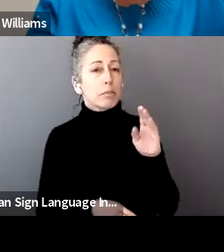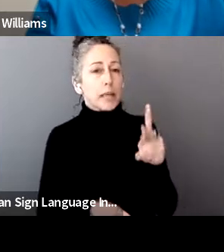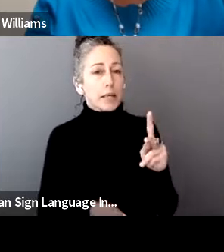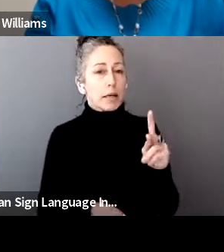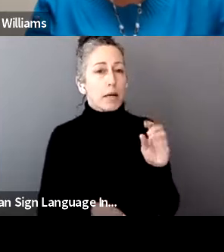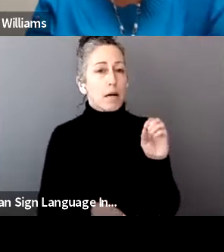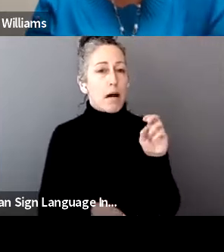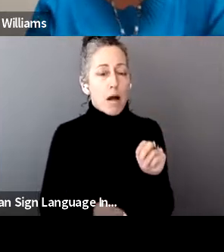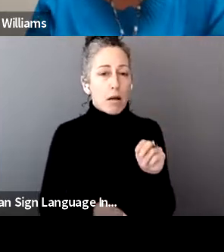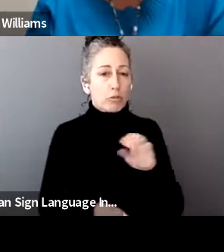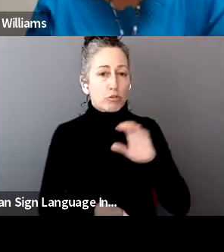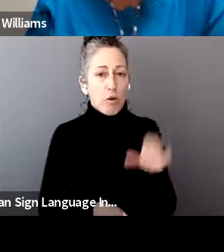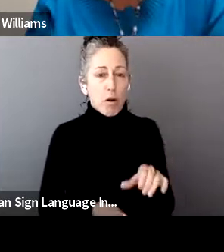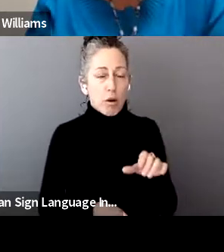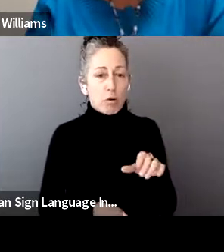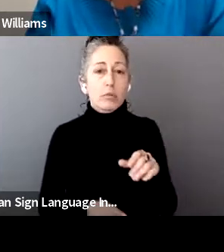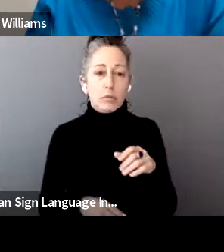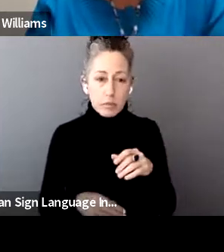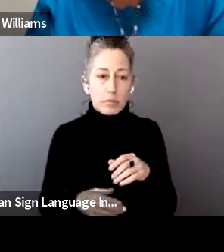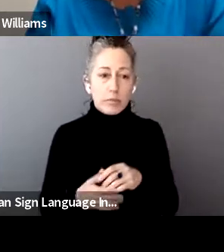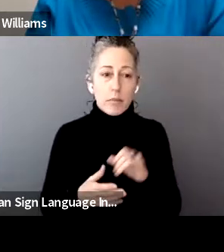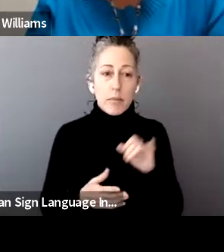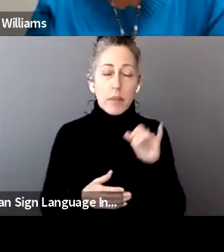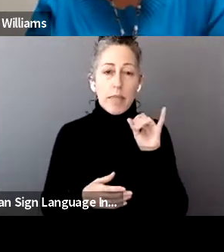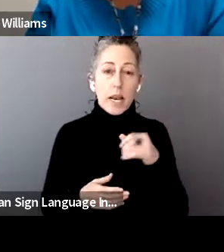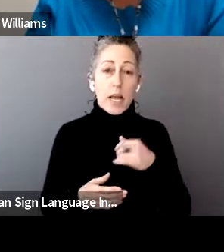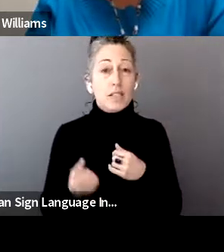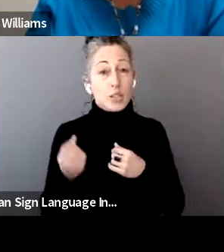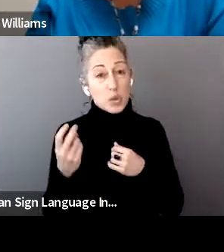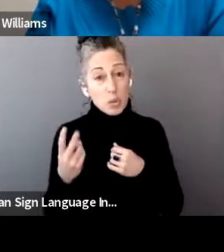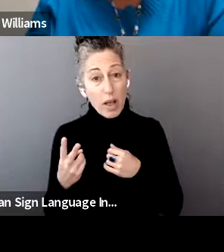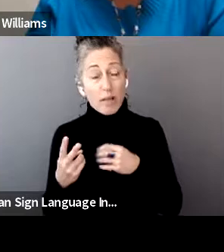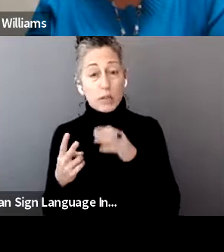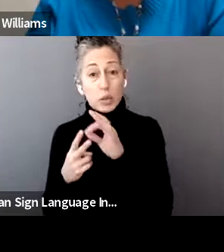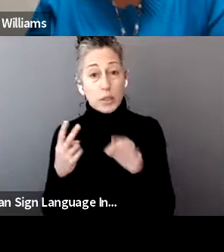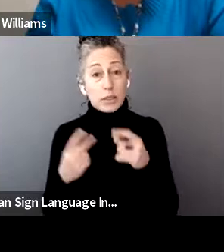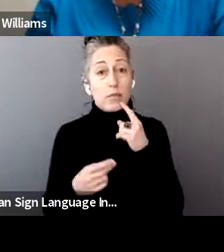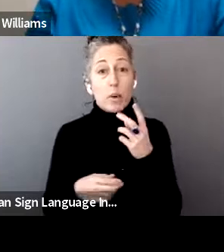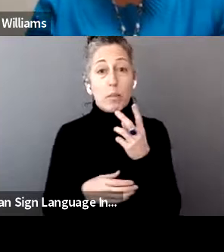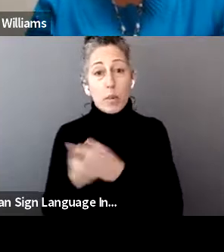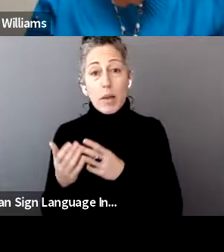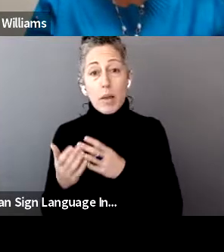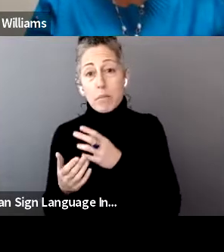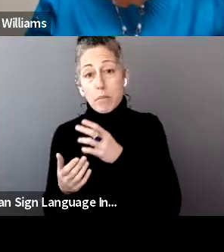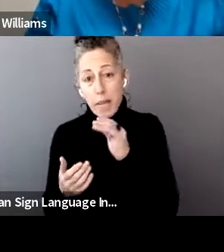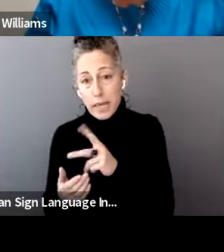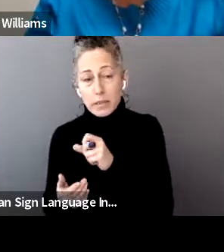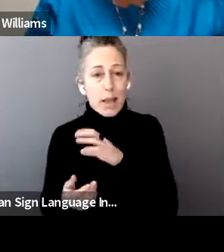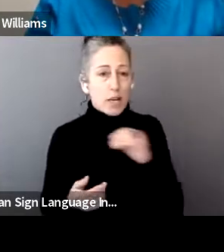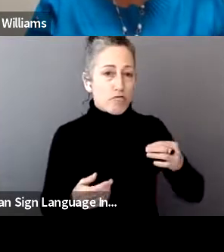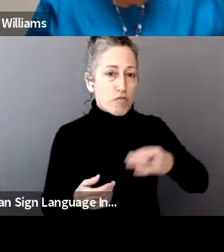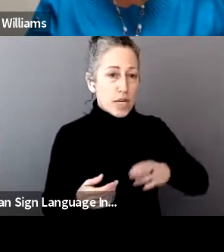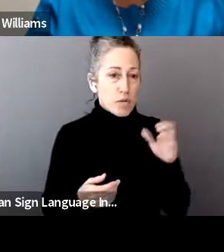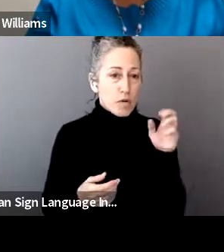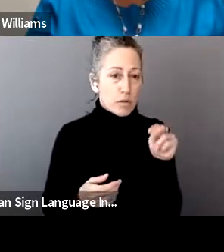12 safe and affordable bank account options available at both banks and credit unions. Learn more about these